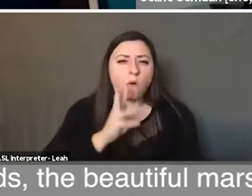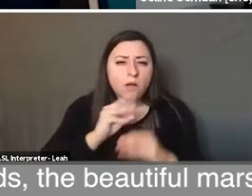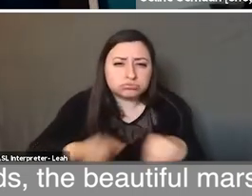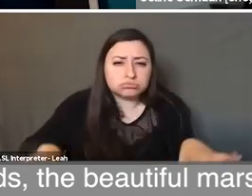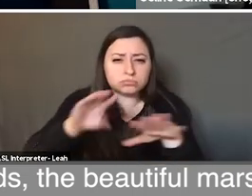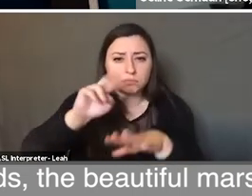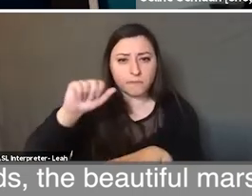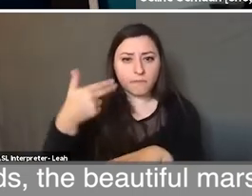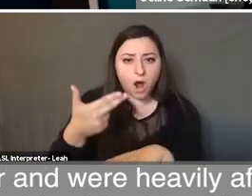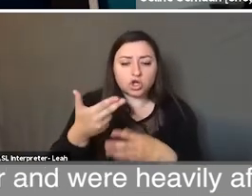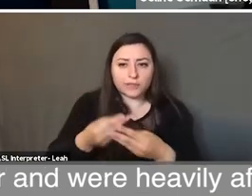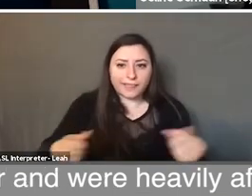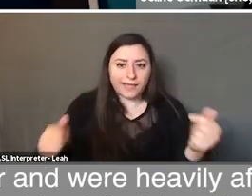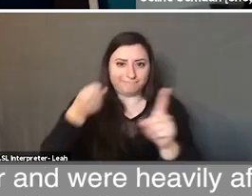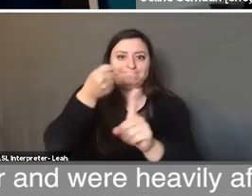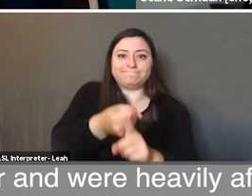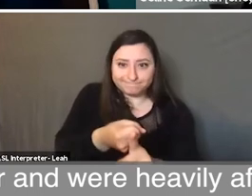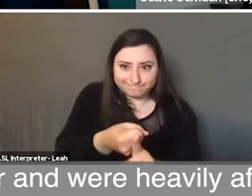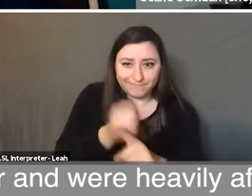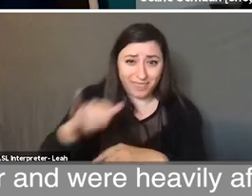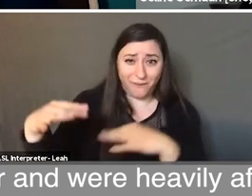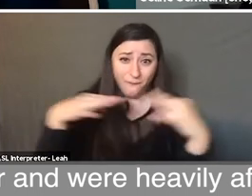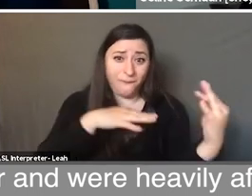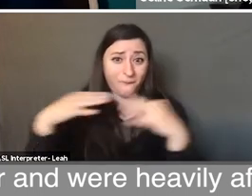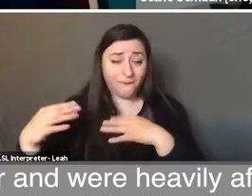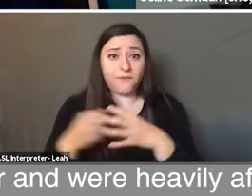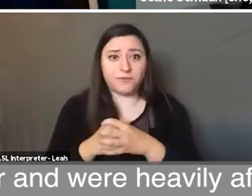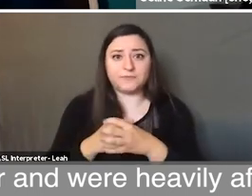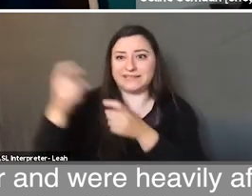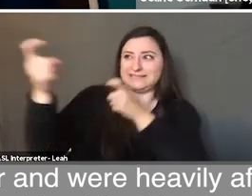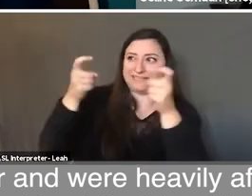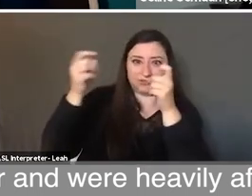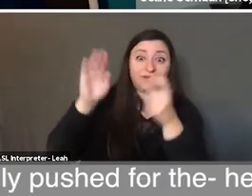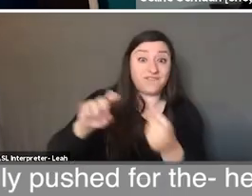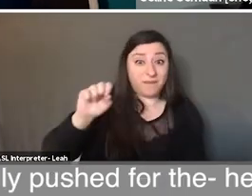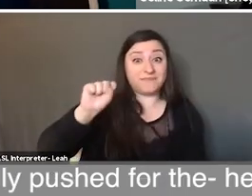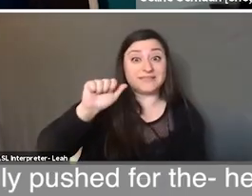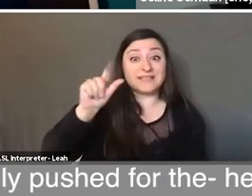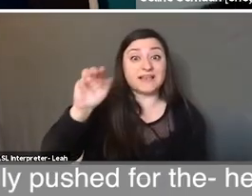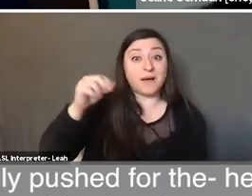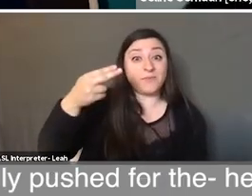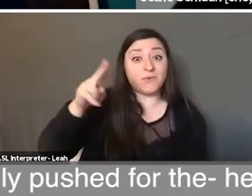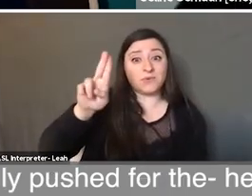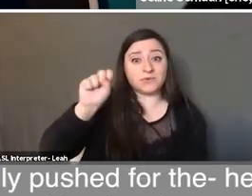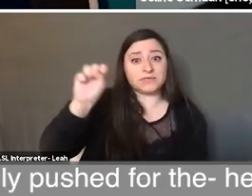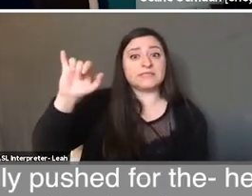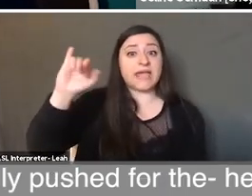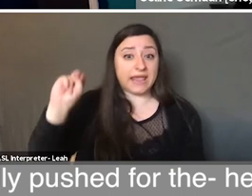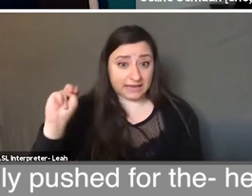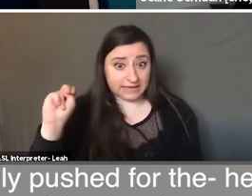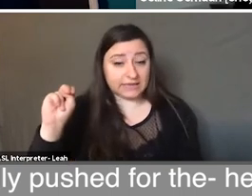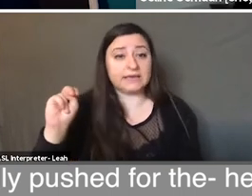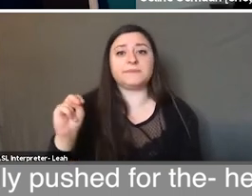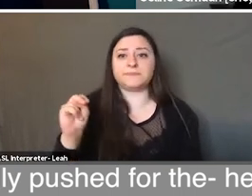were heavily affected by that war and were heavily affected by the dictatorship of Saddam Hussein, where he actually pushed